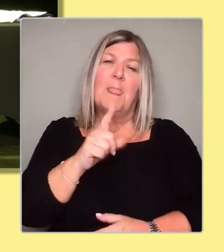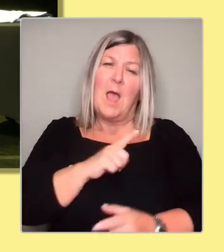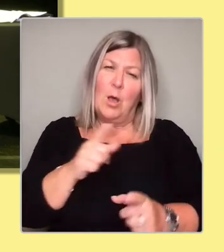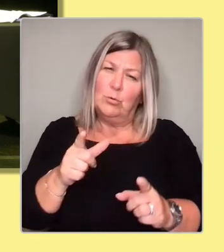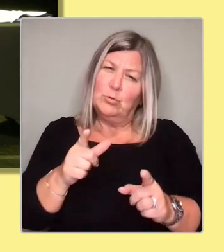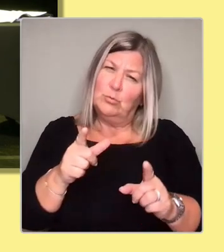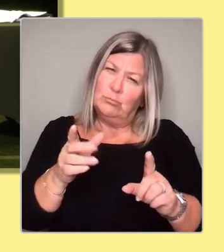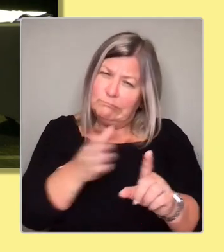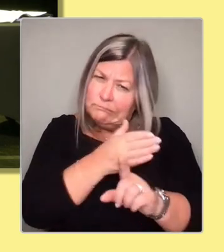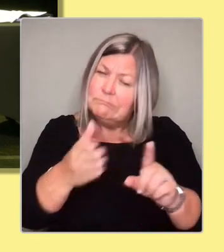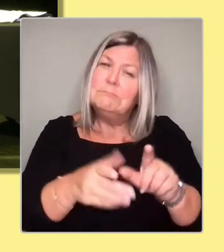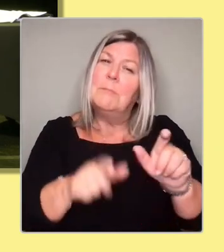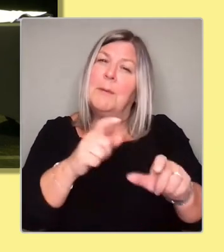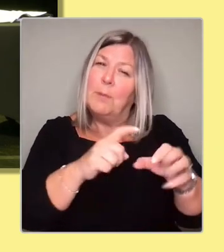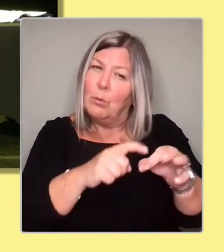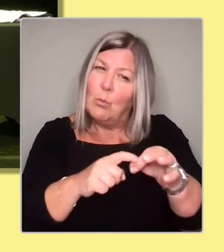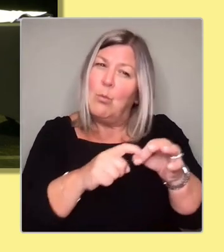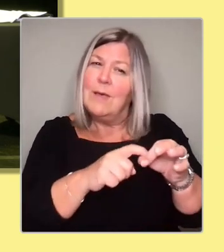Hamza?